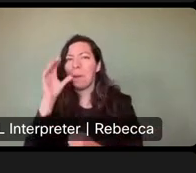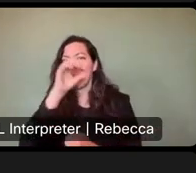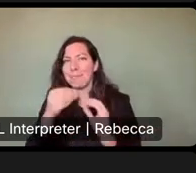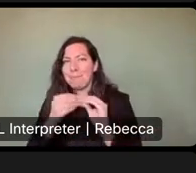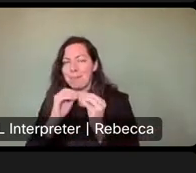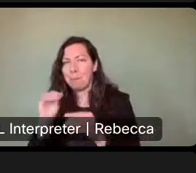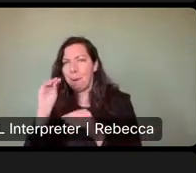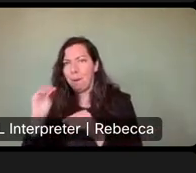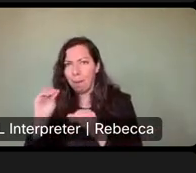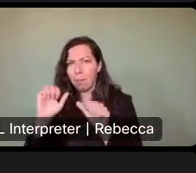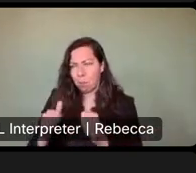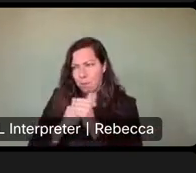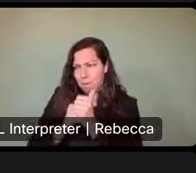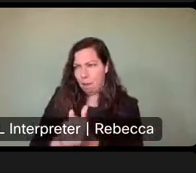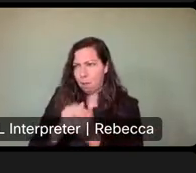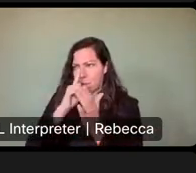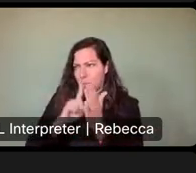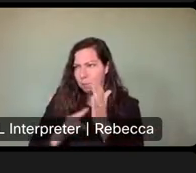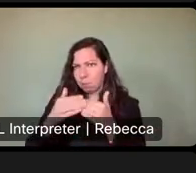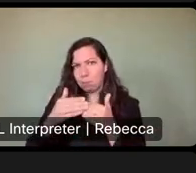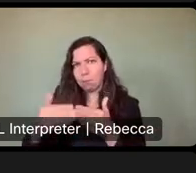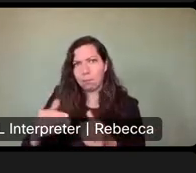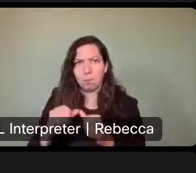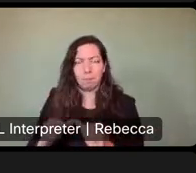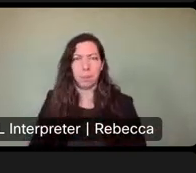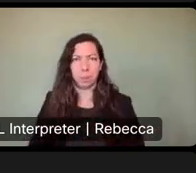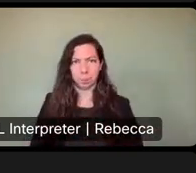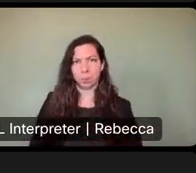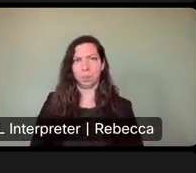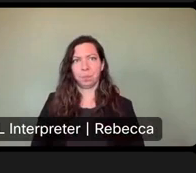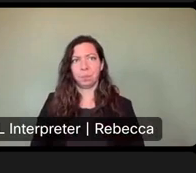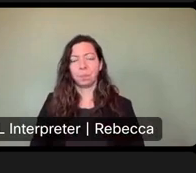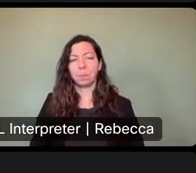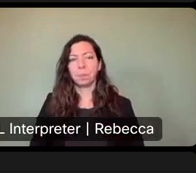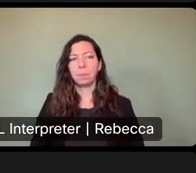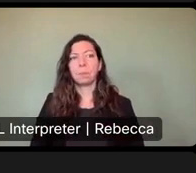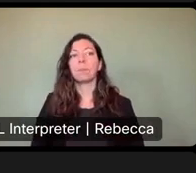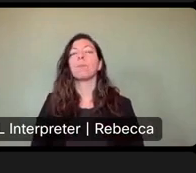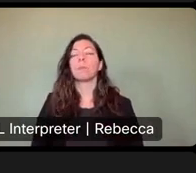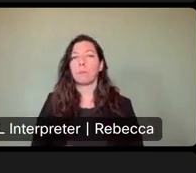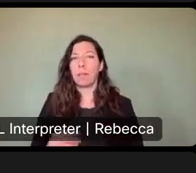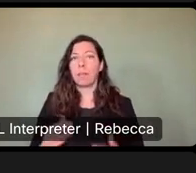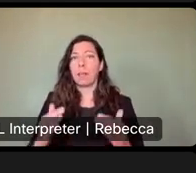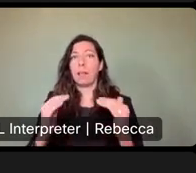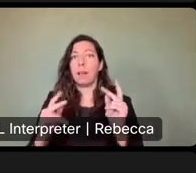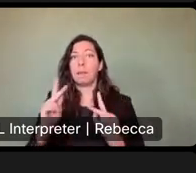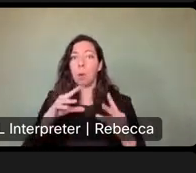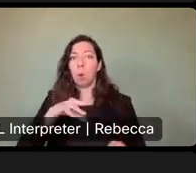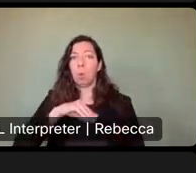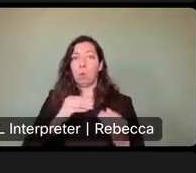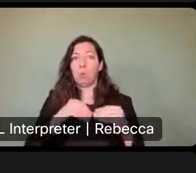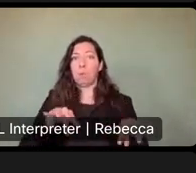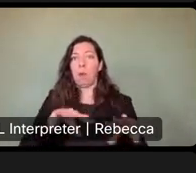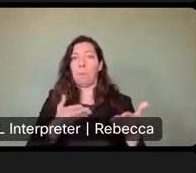track that for people who own property in New Mexico and spend several months